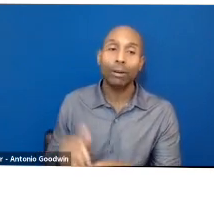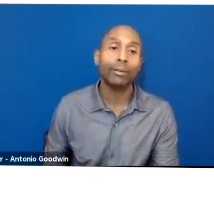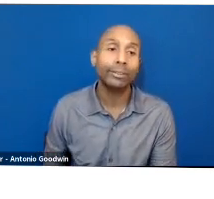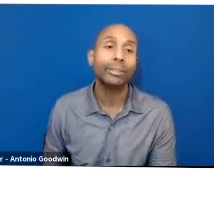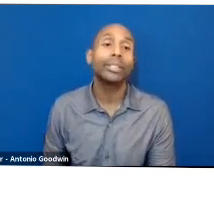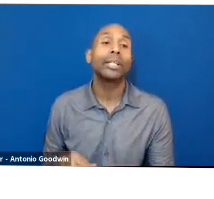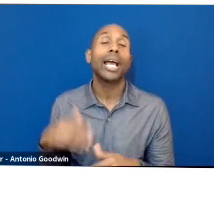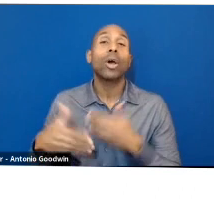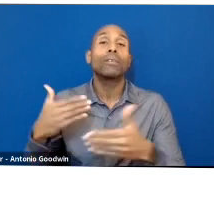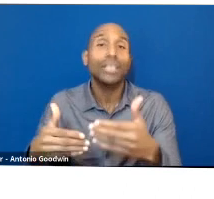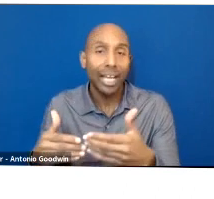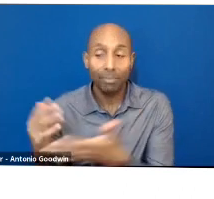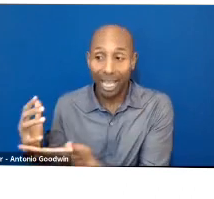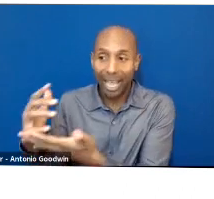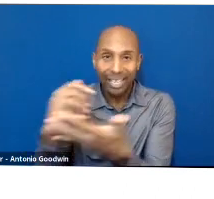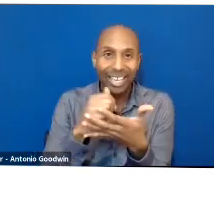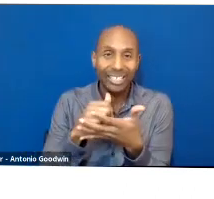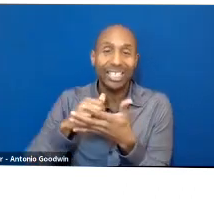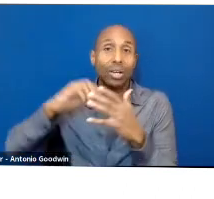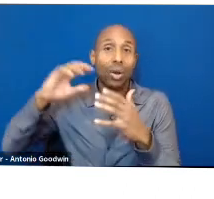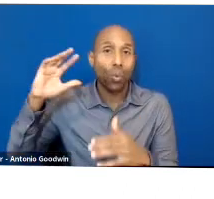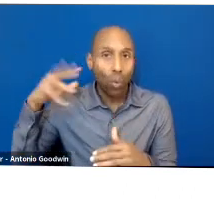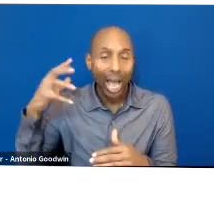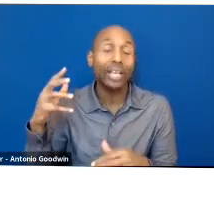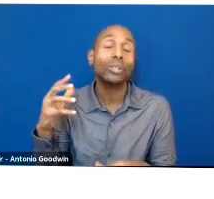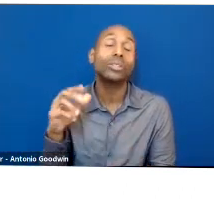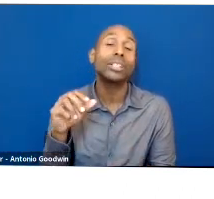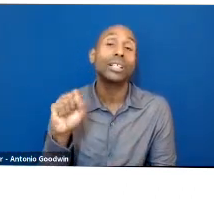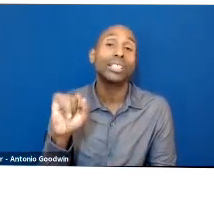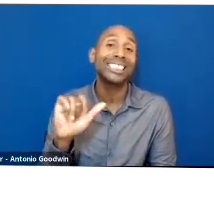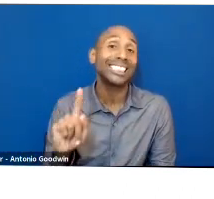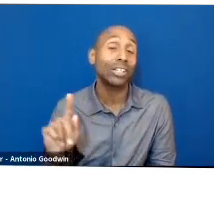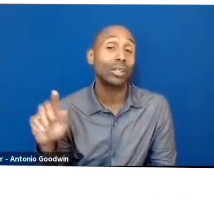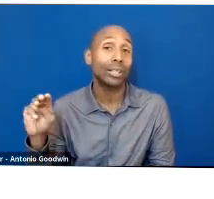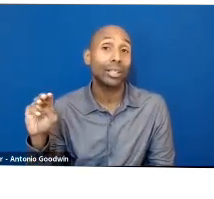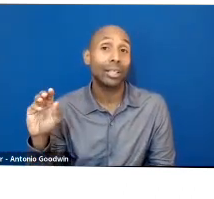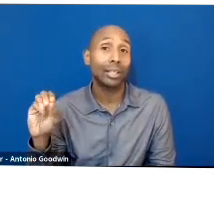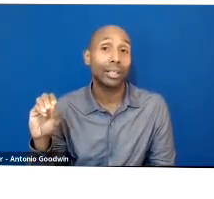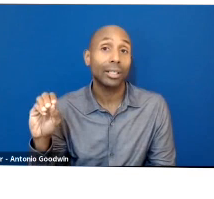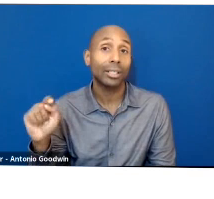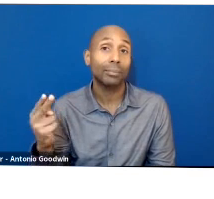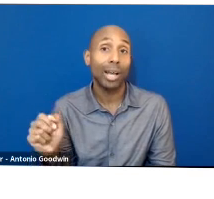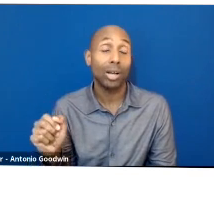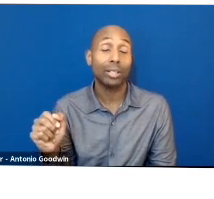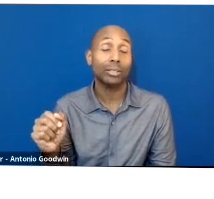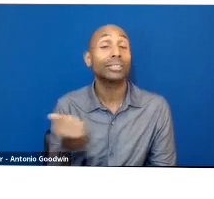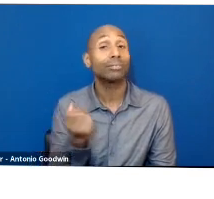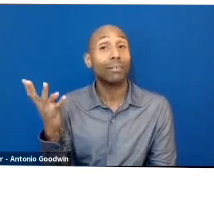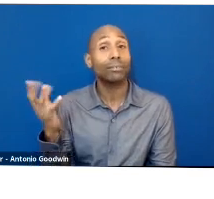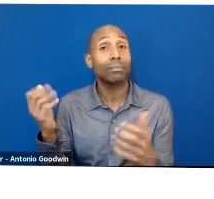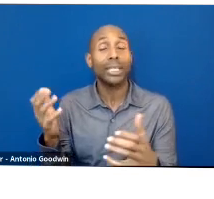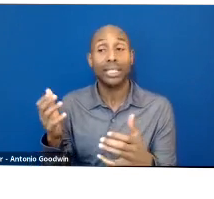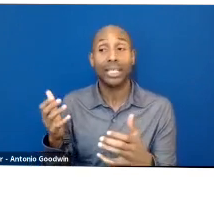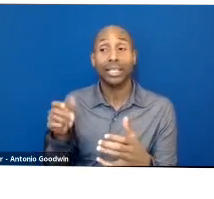wild silk moths of which a variety are native to the certain parts of India. And of course,